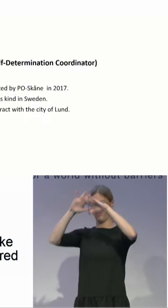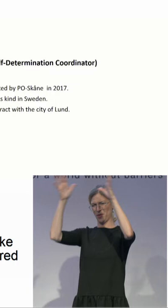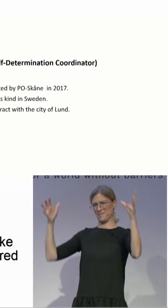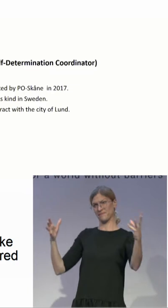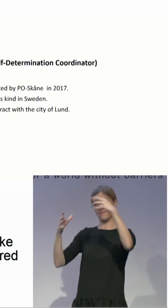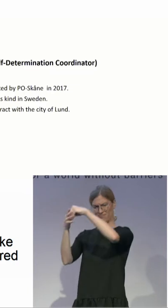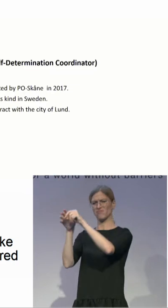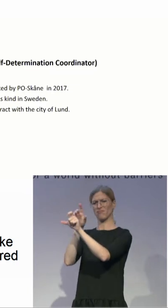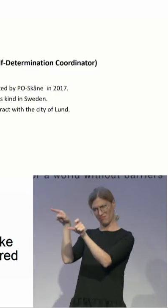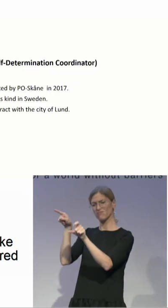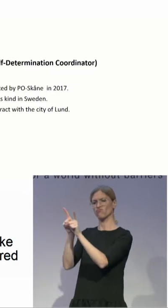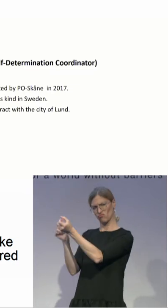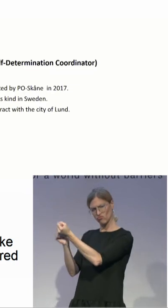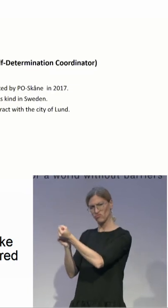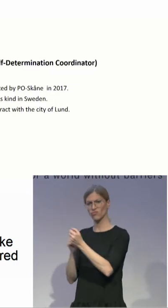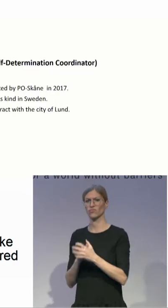argue against the staff.